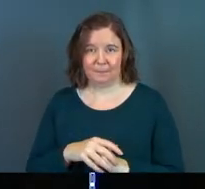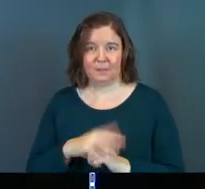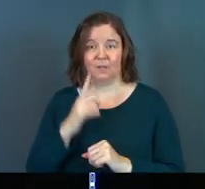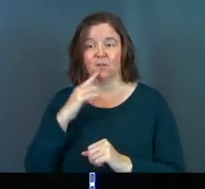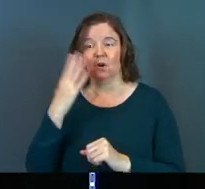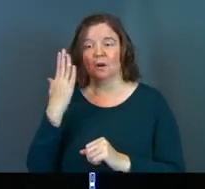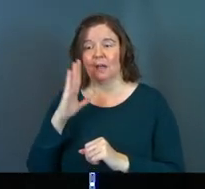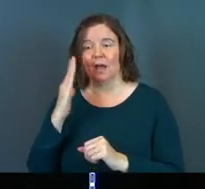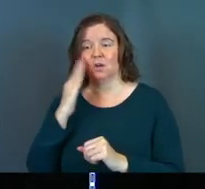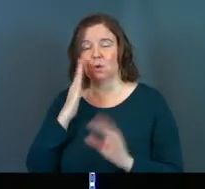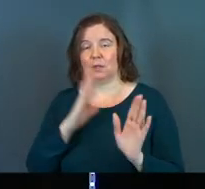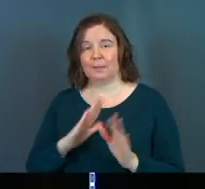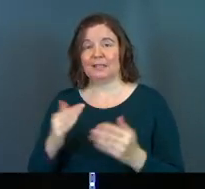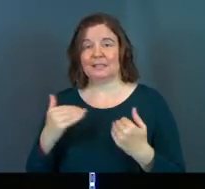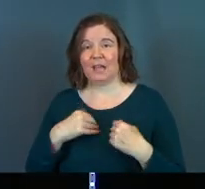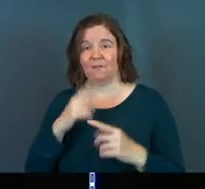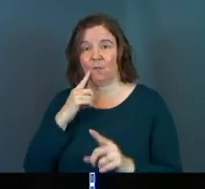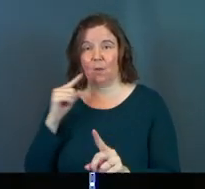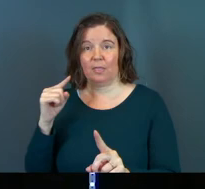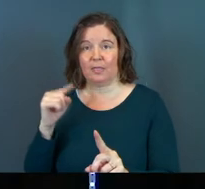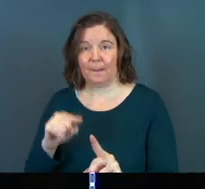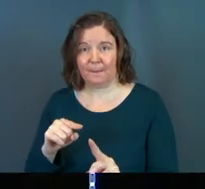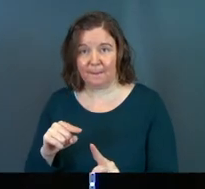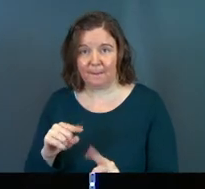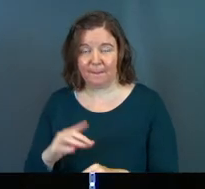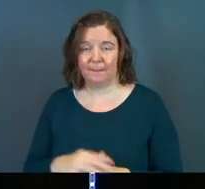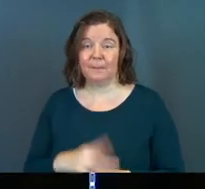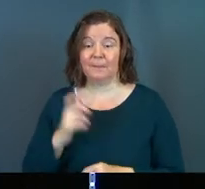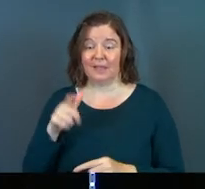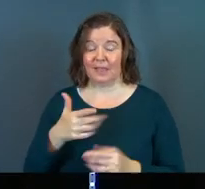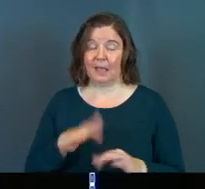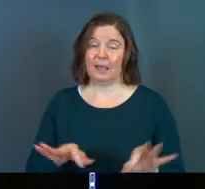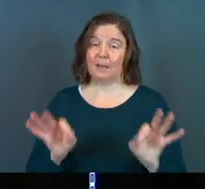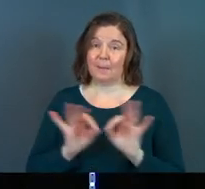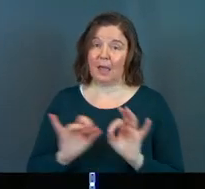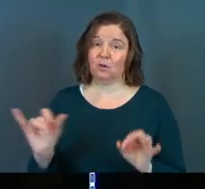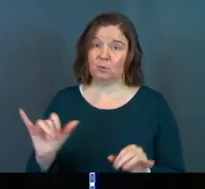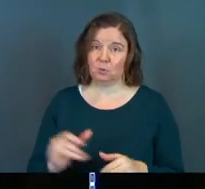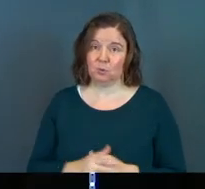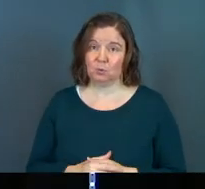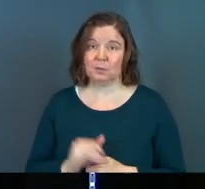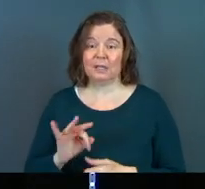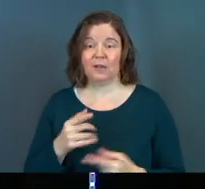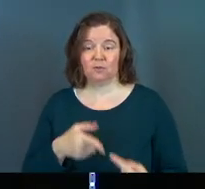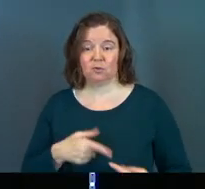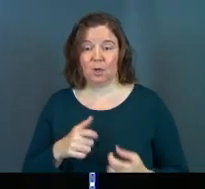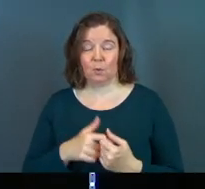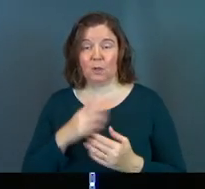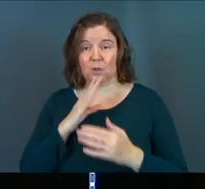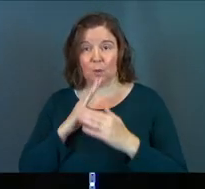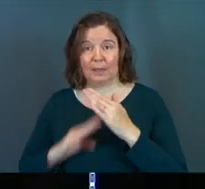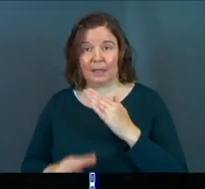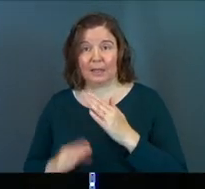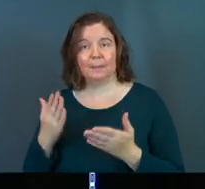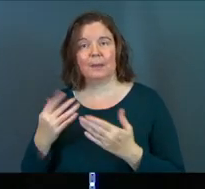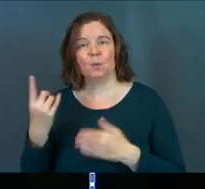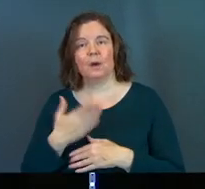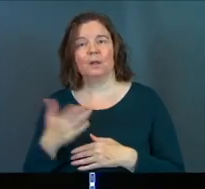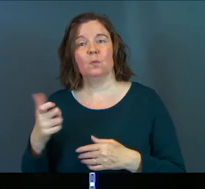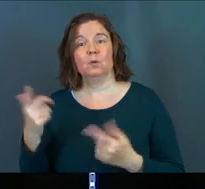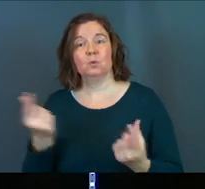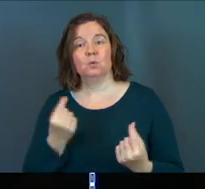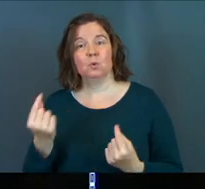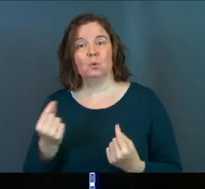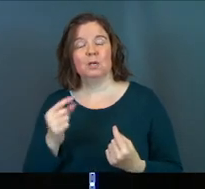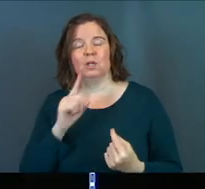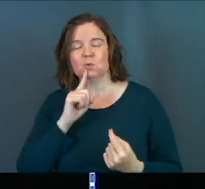For God knows the plans he has for them, because they matter too. If we're struggling with humility, maybe one thing we need